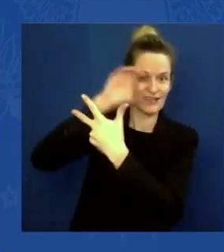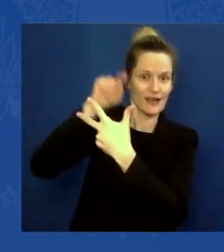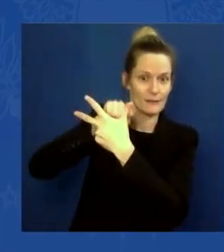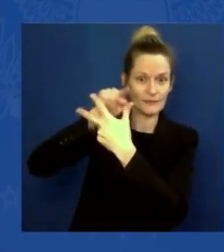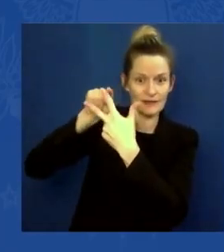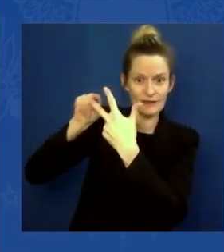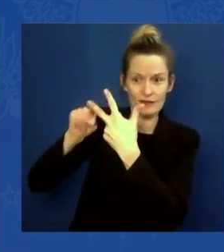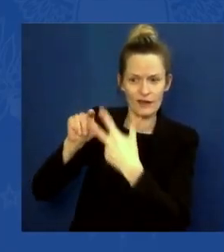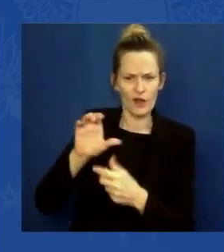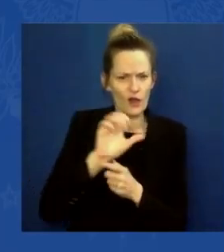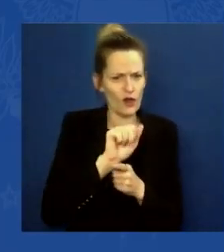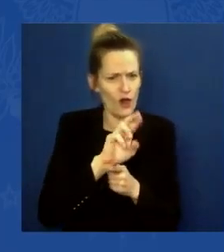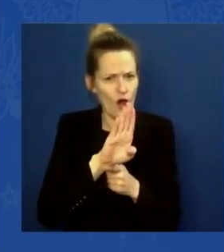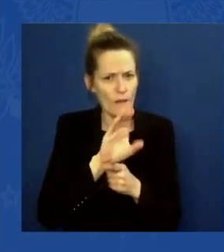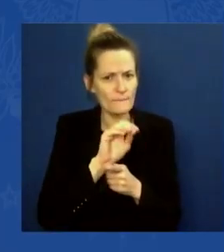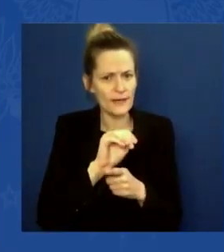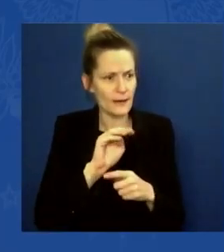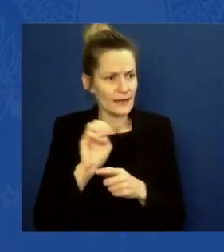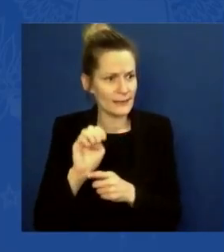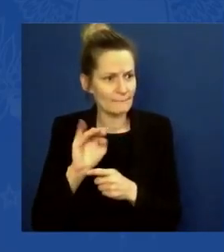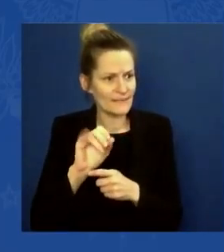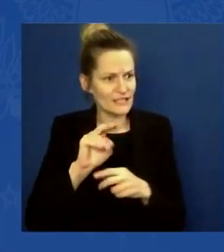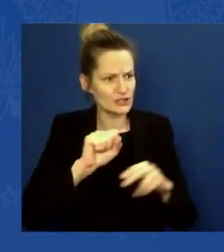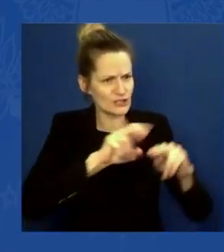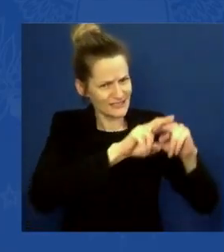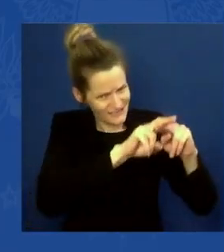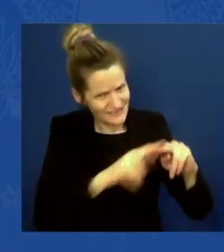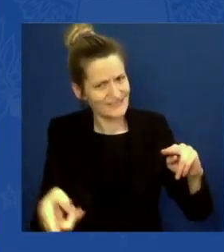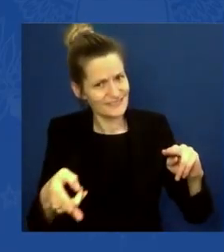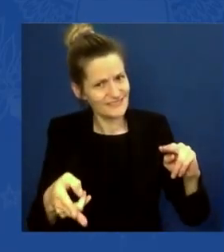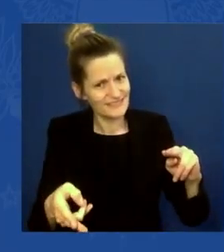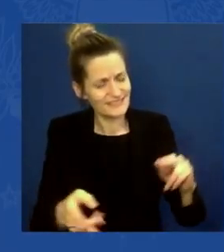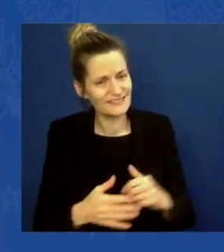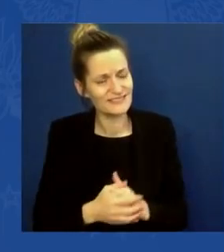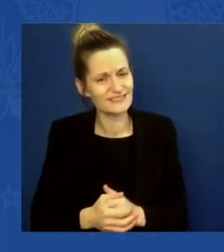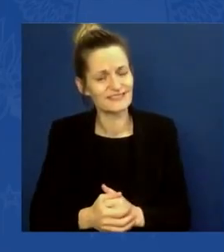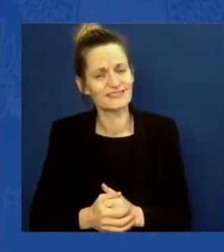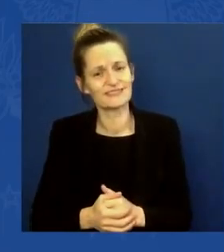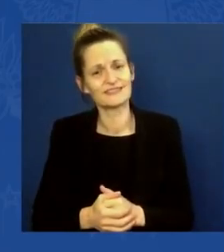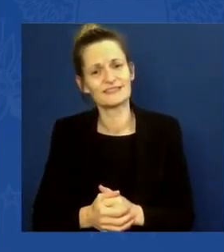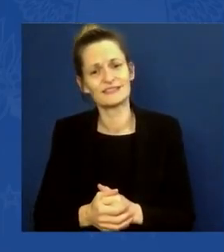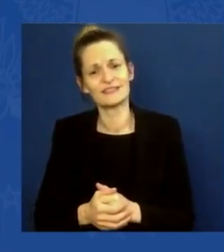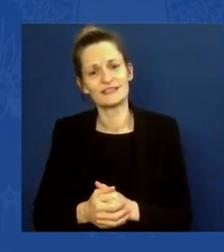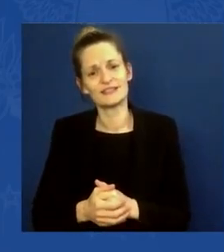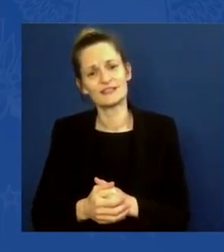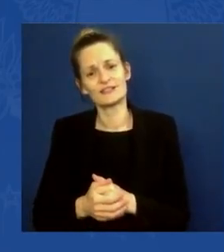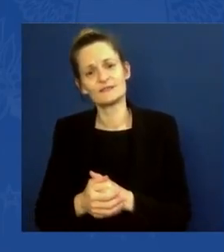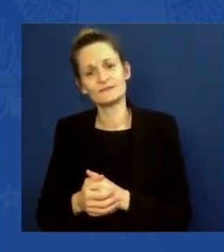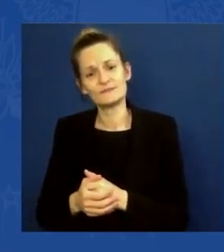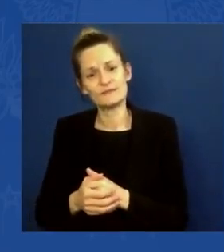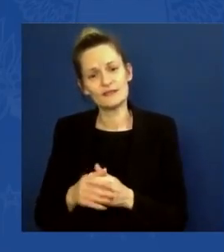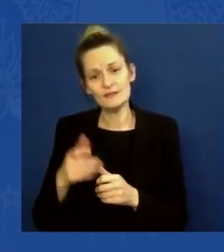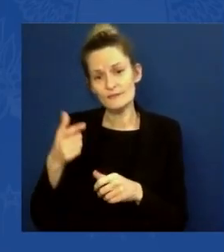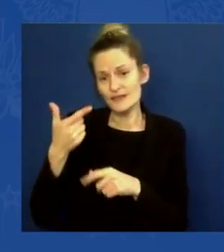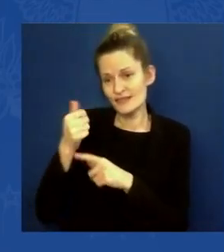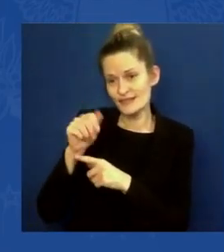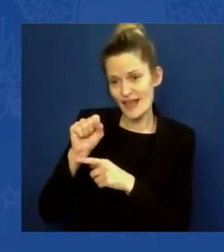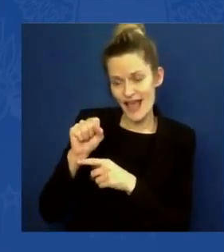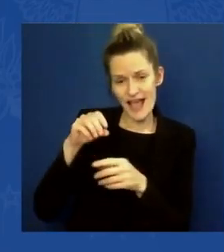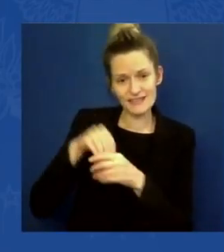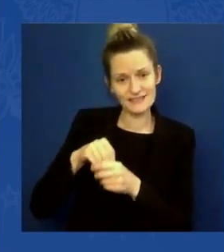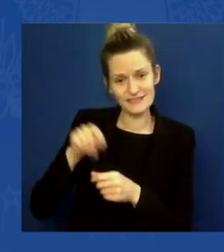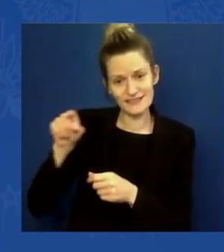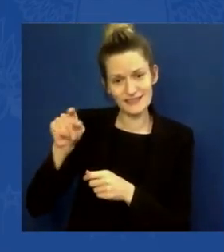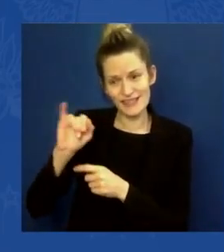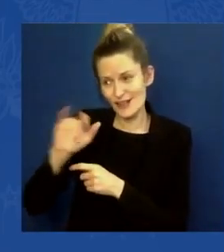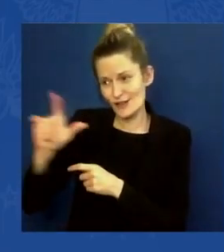of abandoned oil wells and gas wells, leaking methane, threatening public health in communities, and